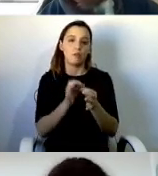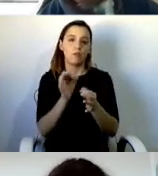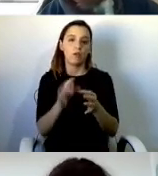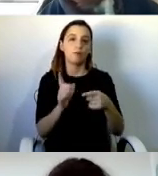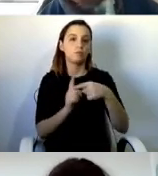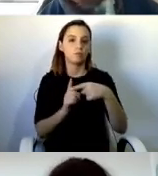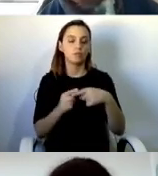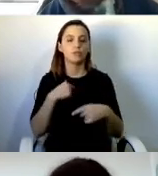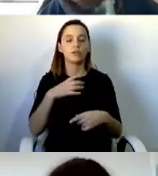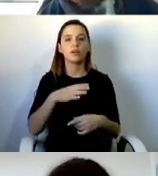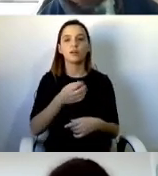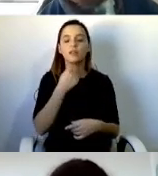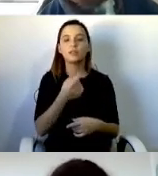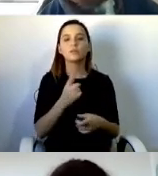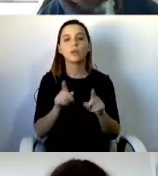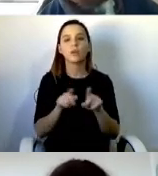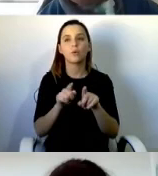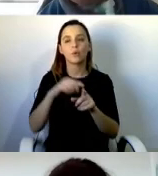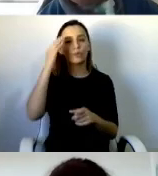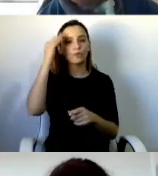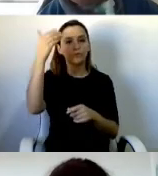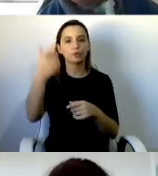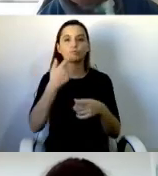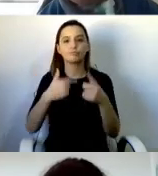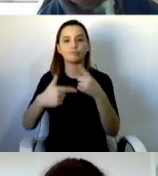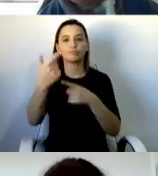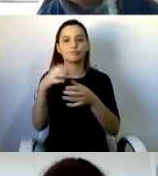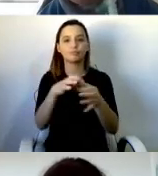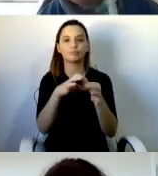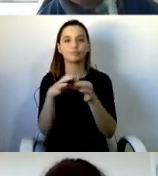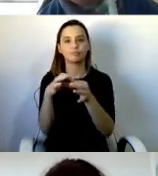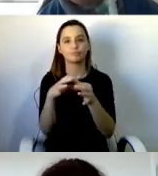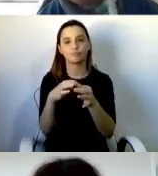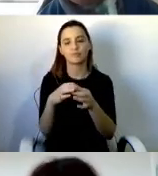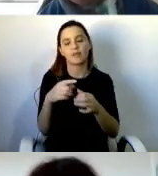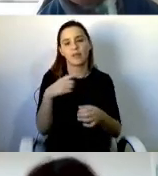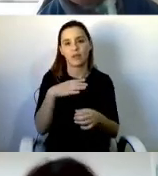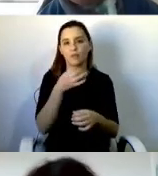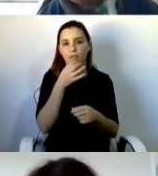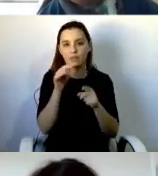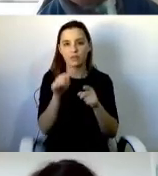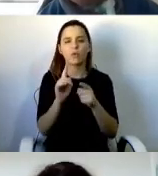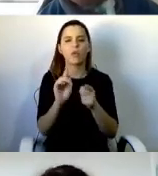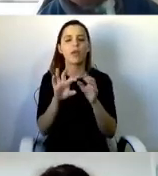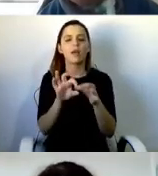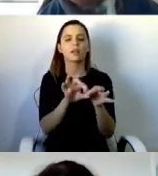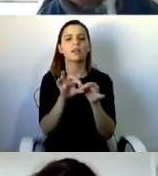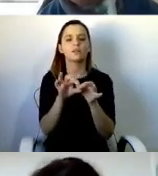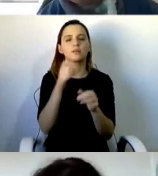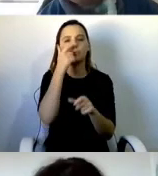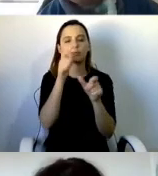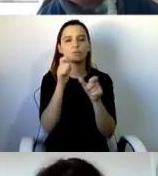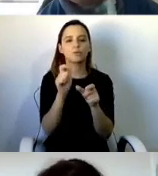Futures Alliance. This is an alliance made up of disabled people and their organisations, including